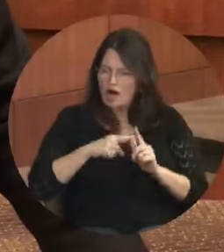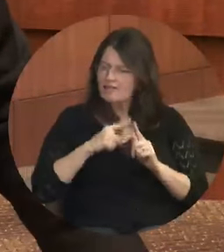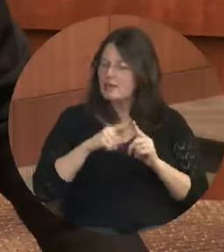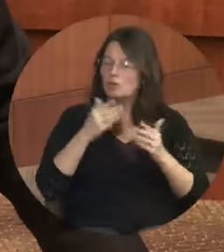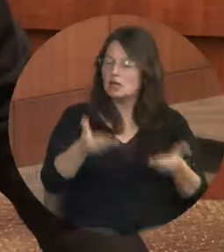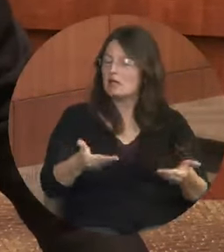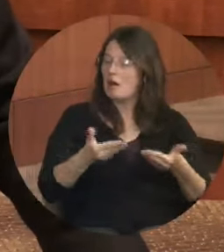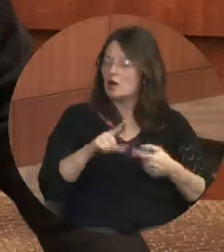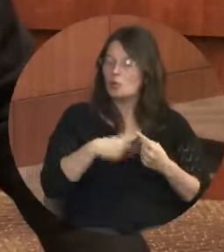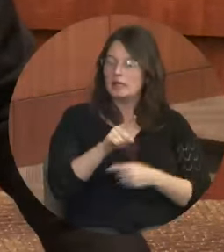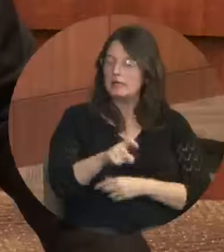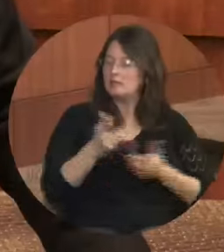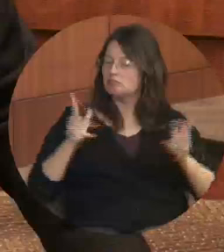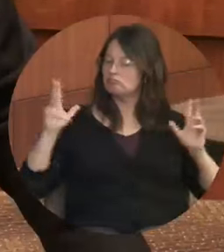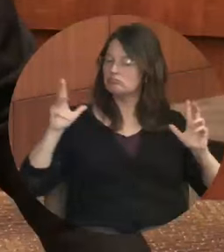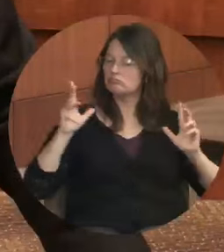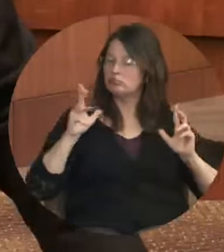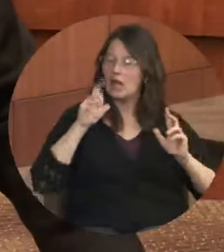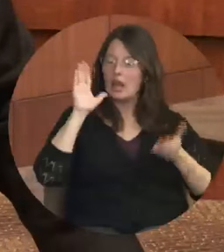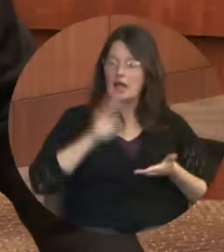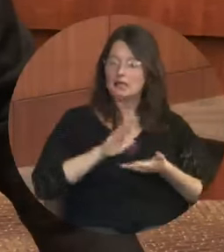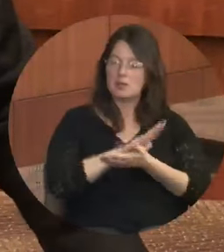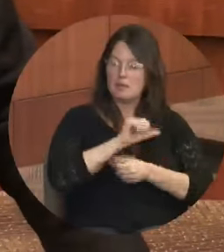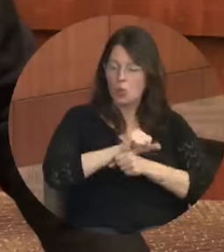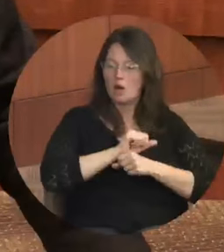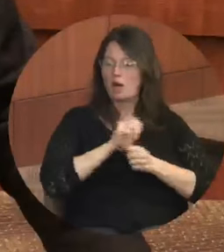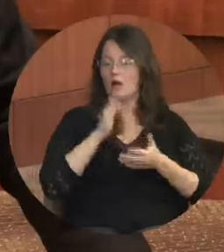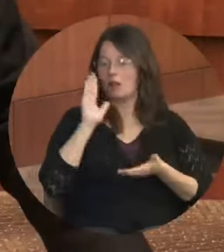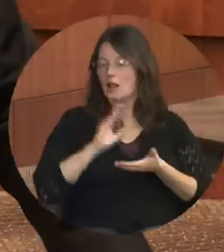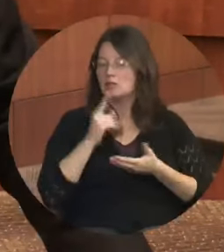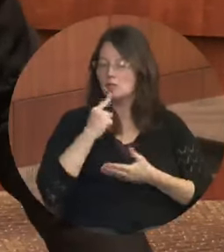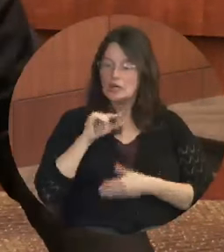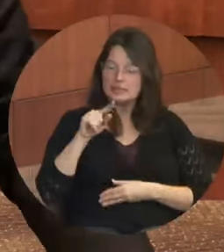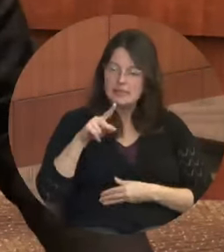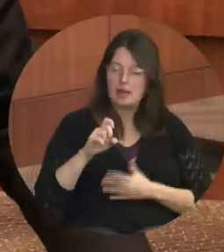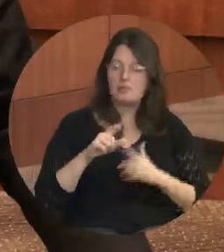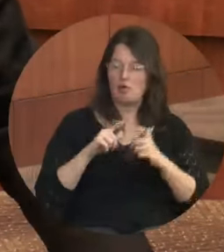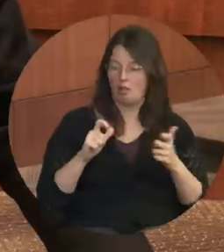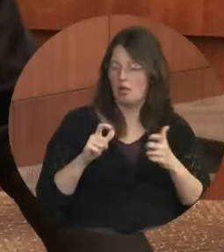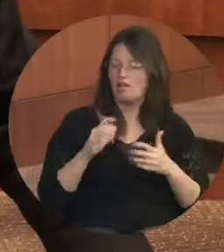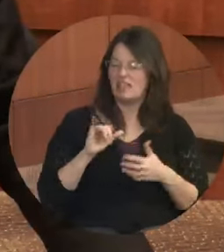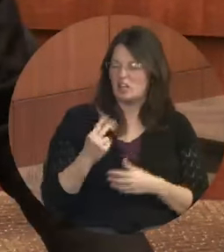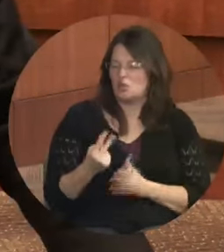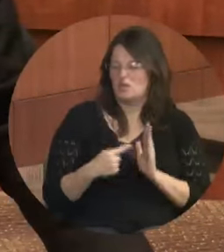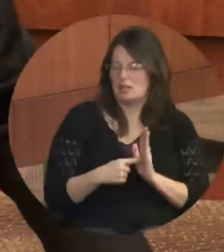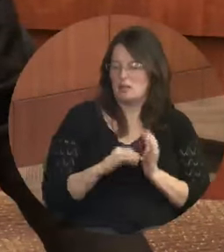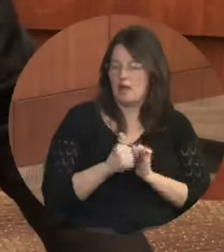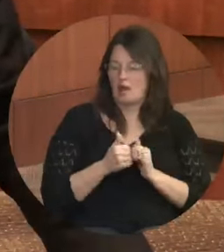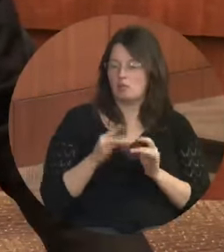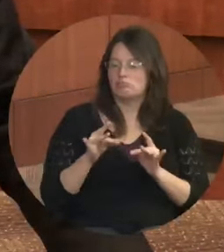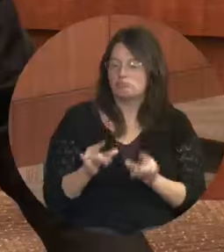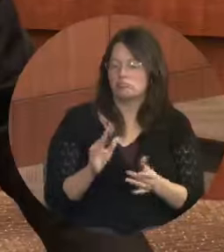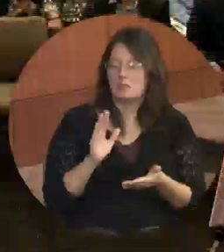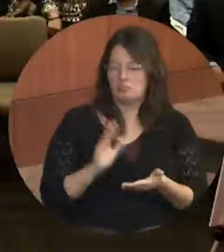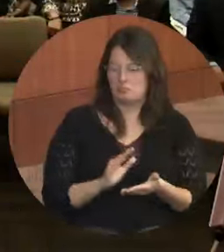need you, and, and, uh, there's a lot, a lot of work to that. So that's one, two examples of what we're thinking about.